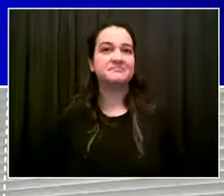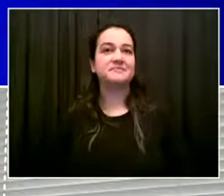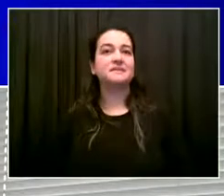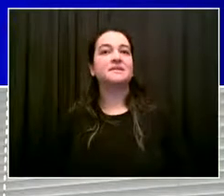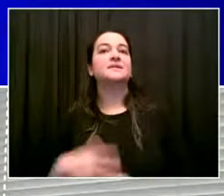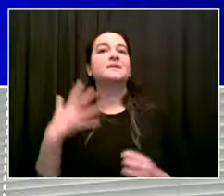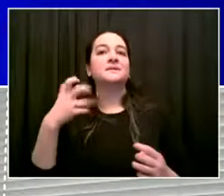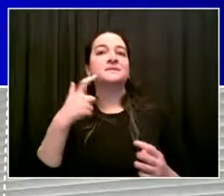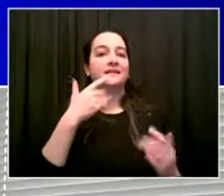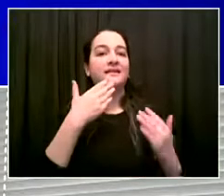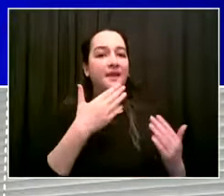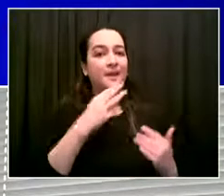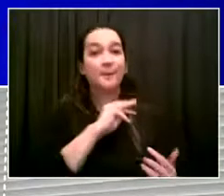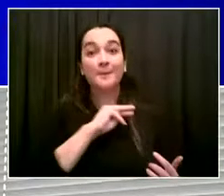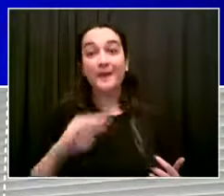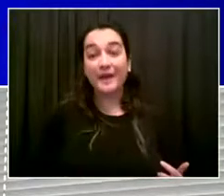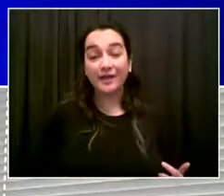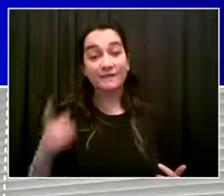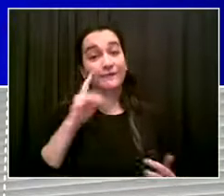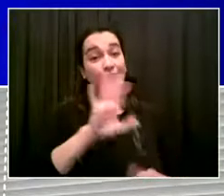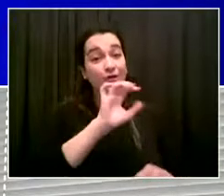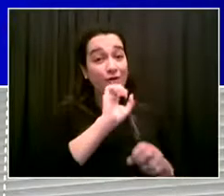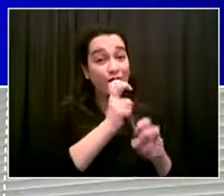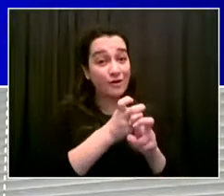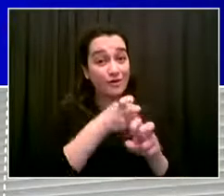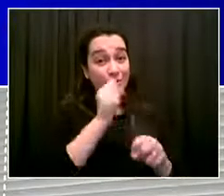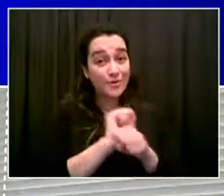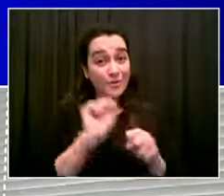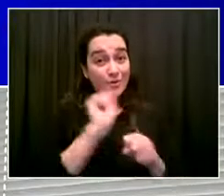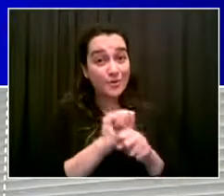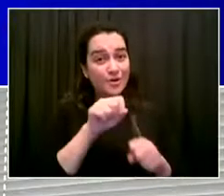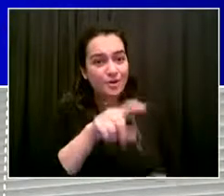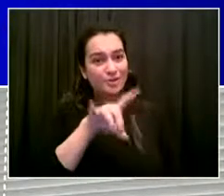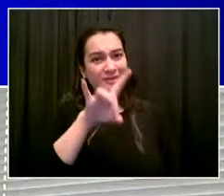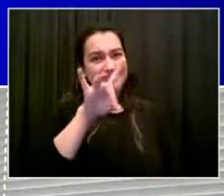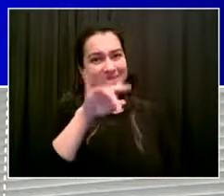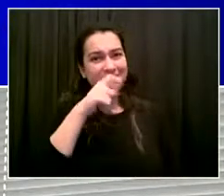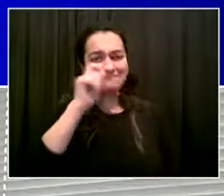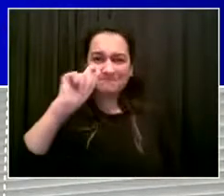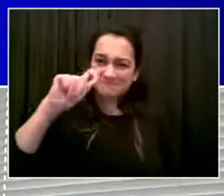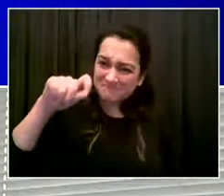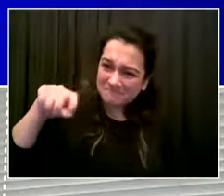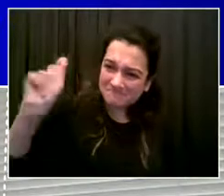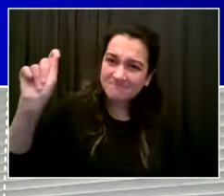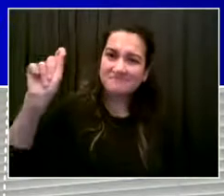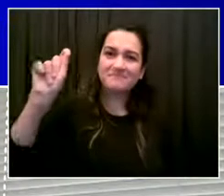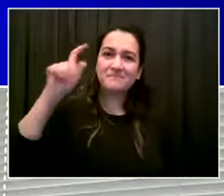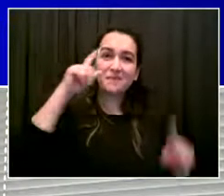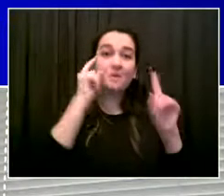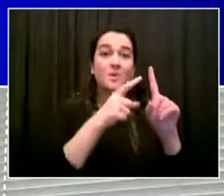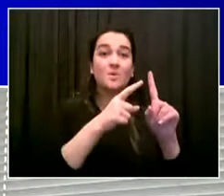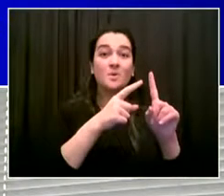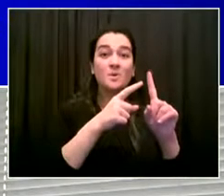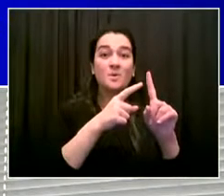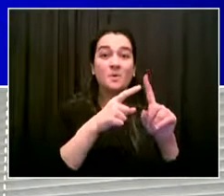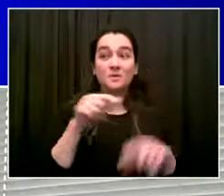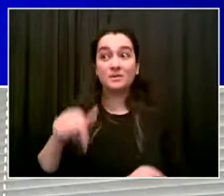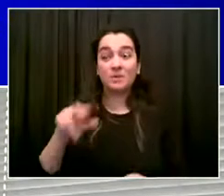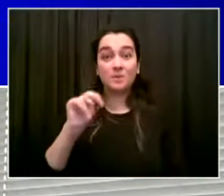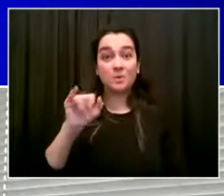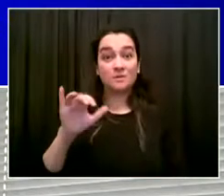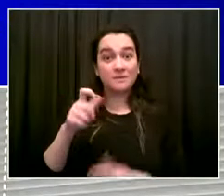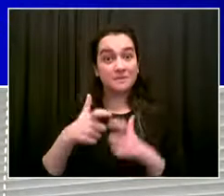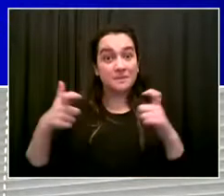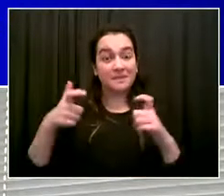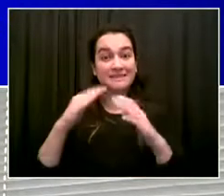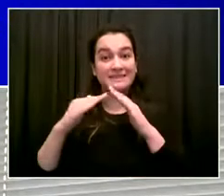got universal pre-kindergarten done in the largest city in America. You brought it into the national dialogue and now President Biden is taking the idea seriously.